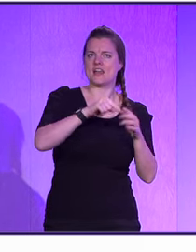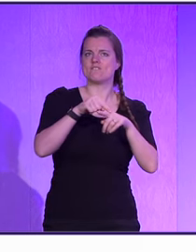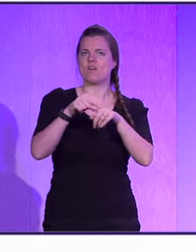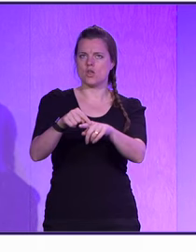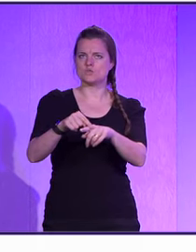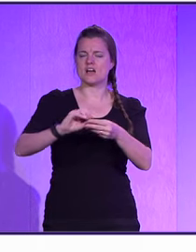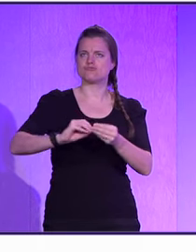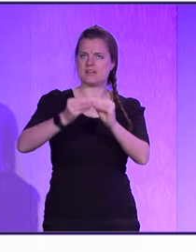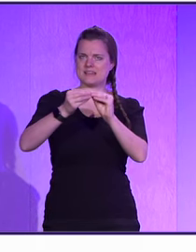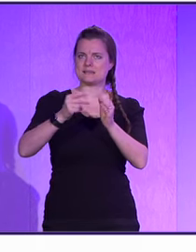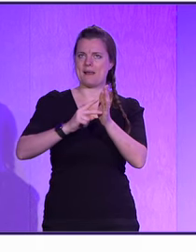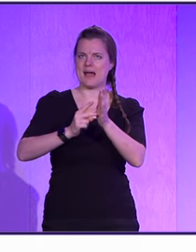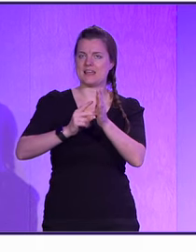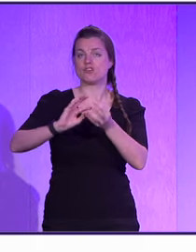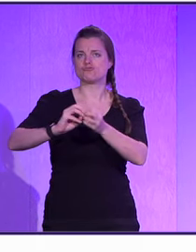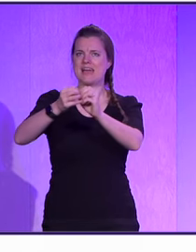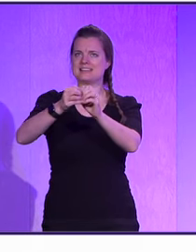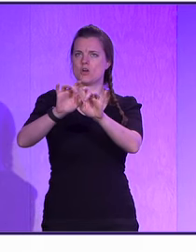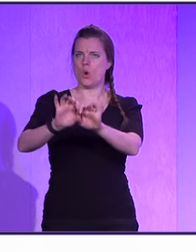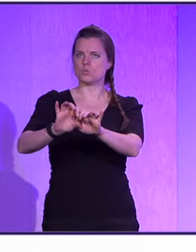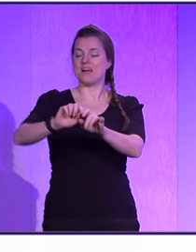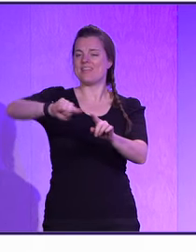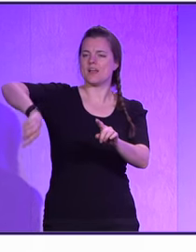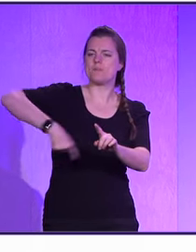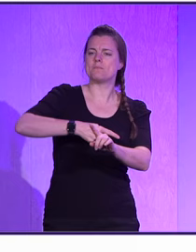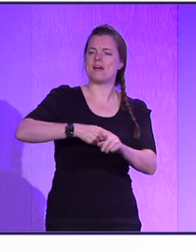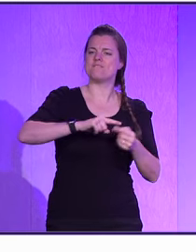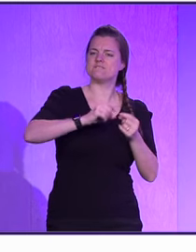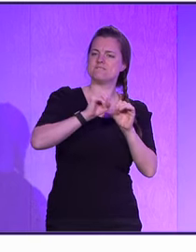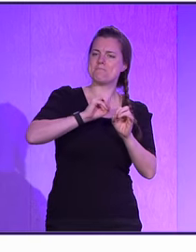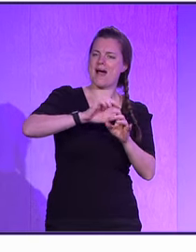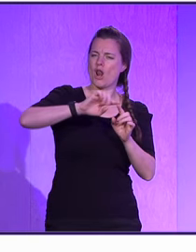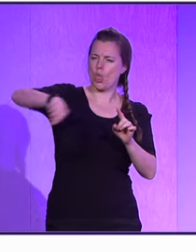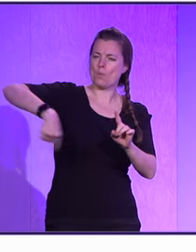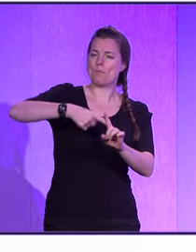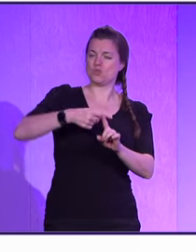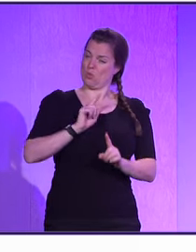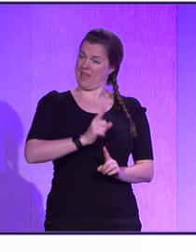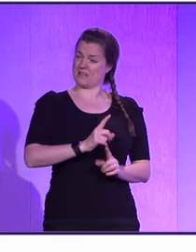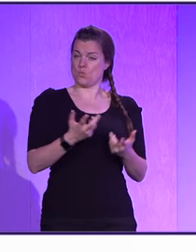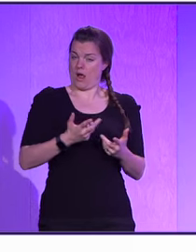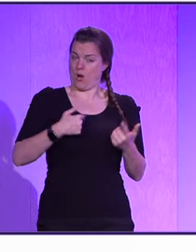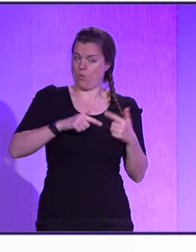according to a plan. It generates me code, and we go back in the feedback loop, right? So that's kind of where we're heading.